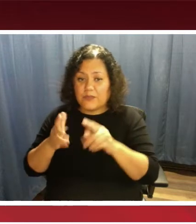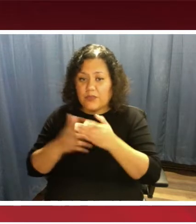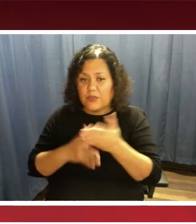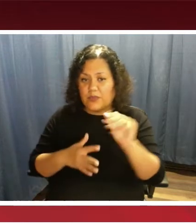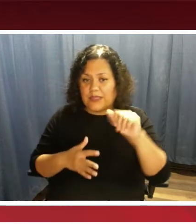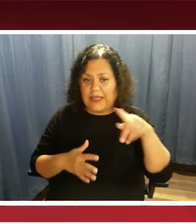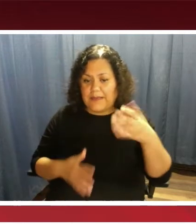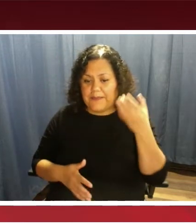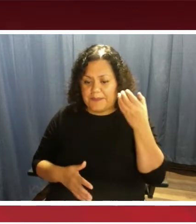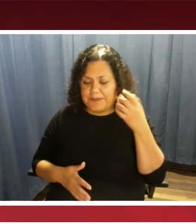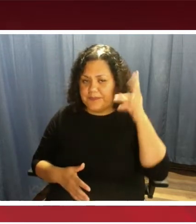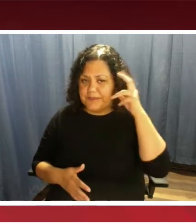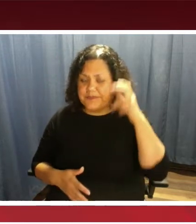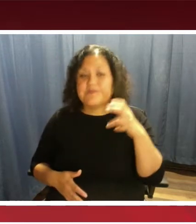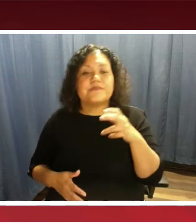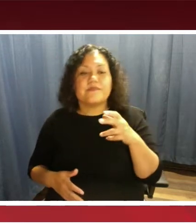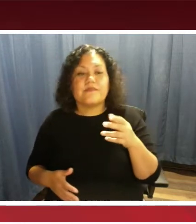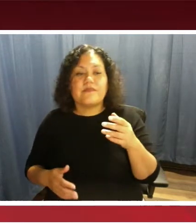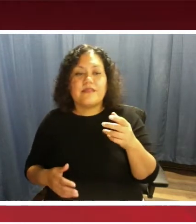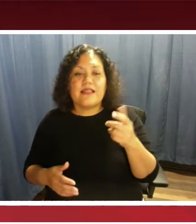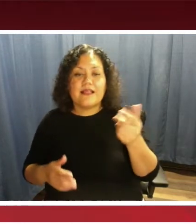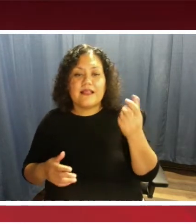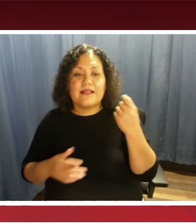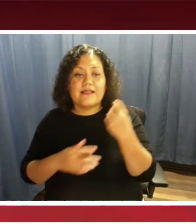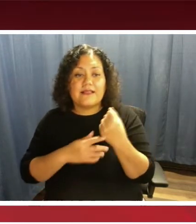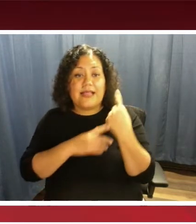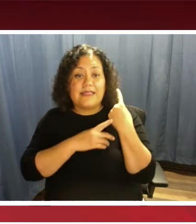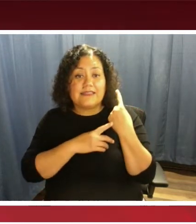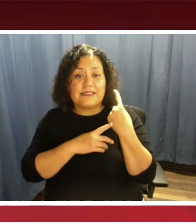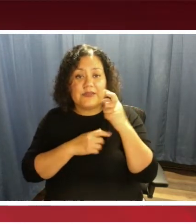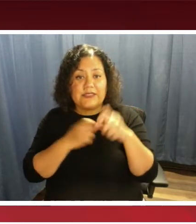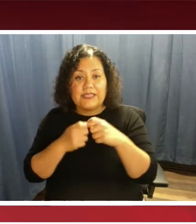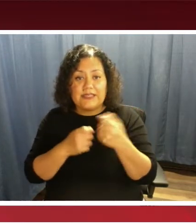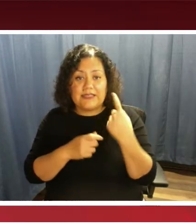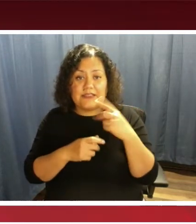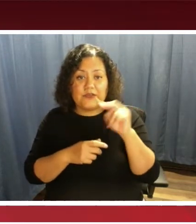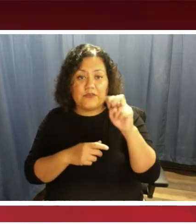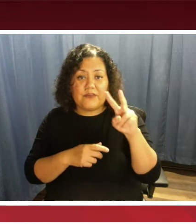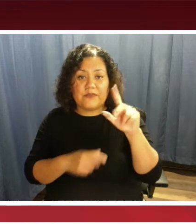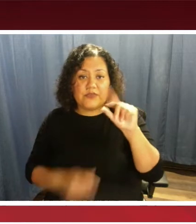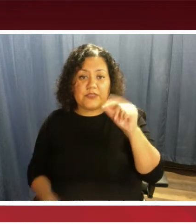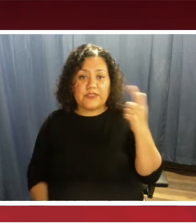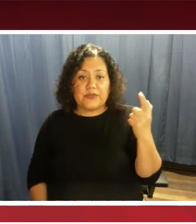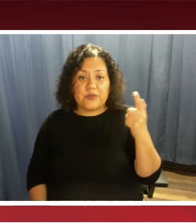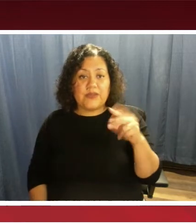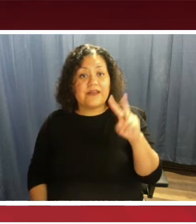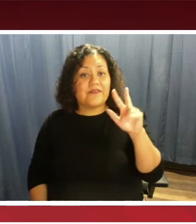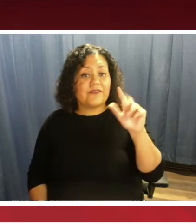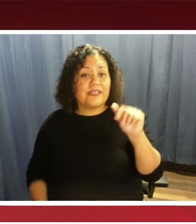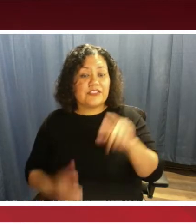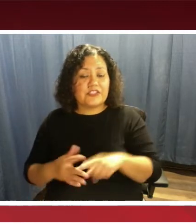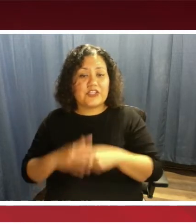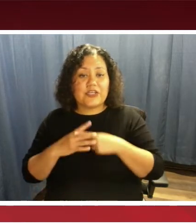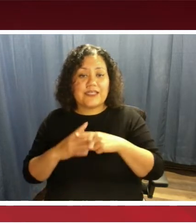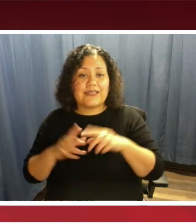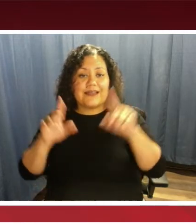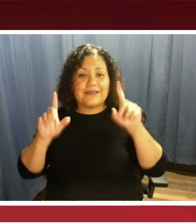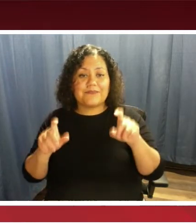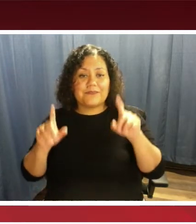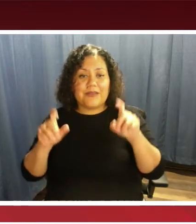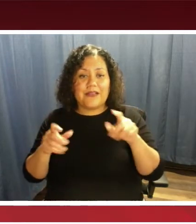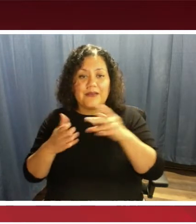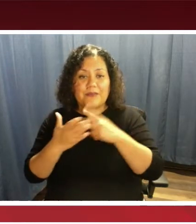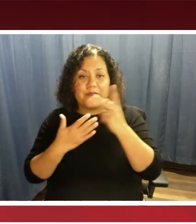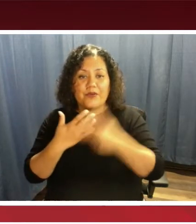So last year, exactly a year ago, November 2021, VIA began a pilot program testing NaviLens